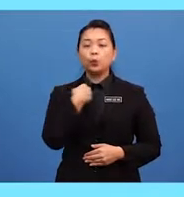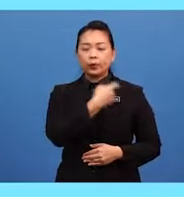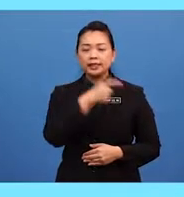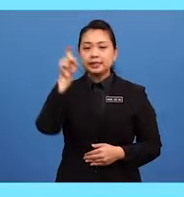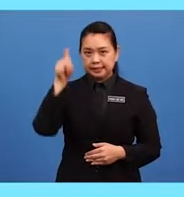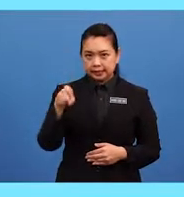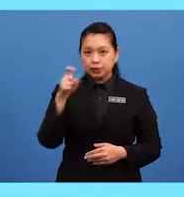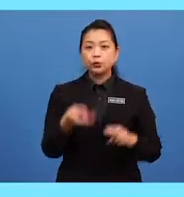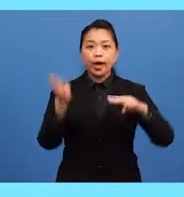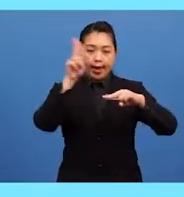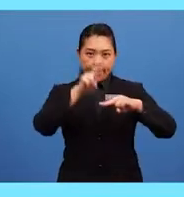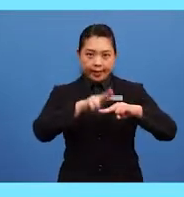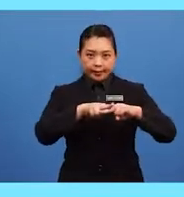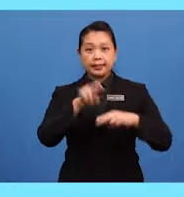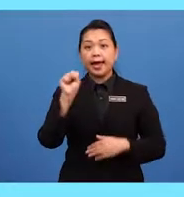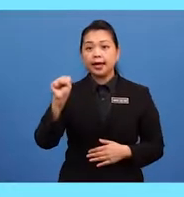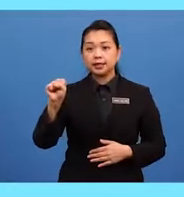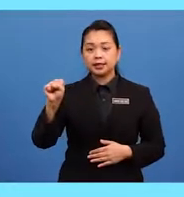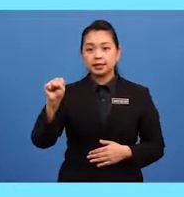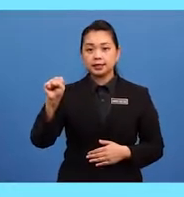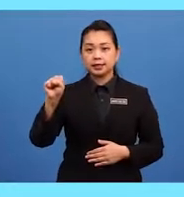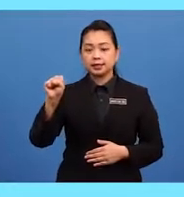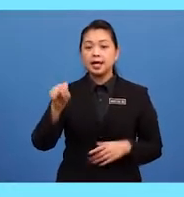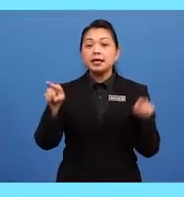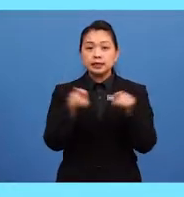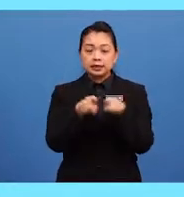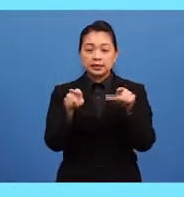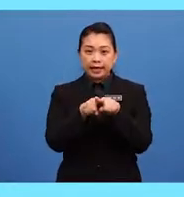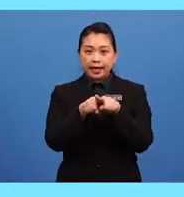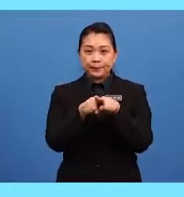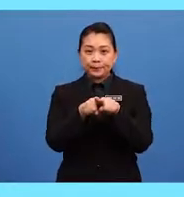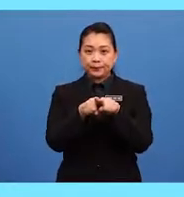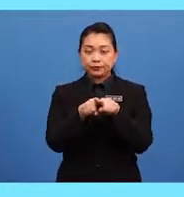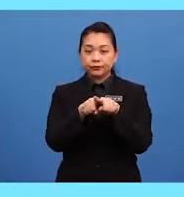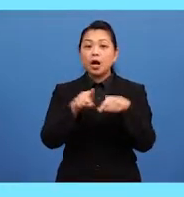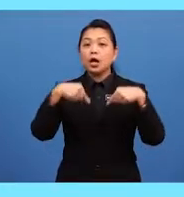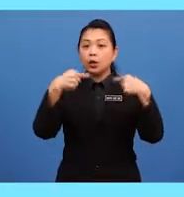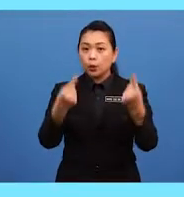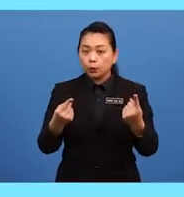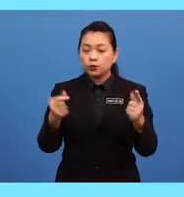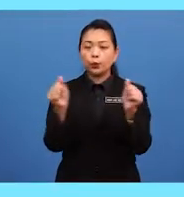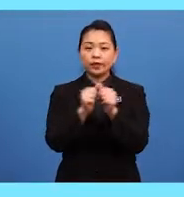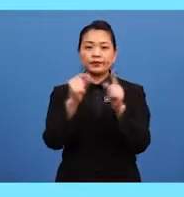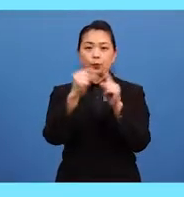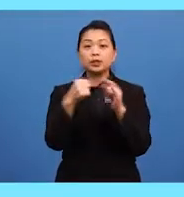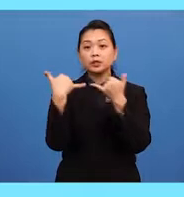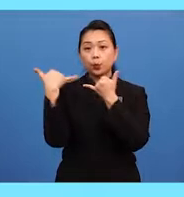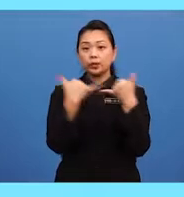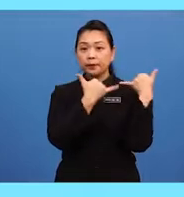need to add the letter S. The same scenario goes with the word watermelon.